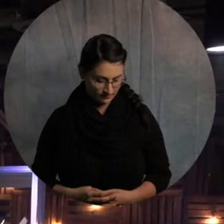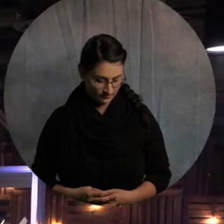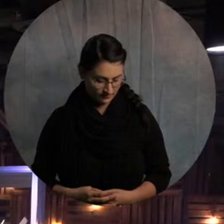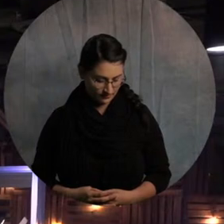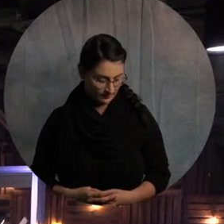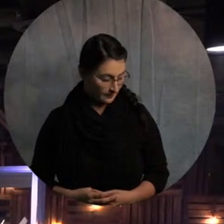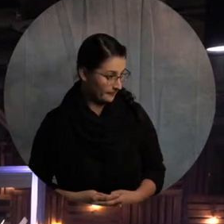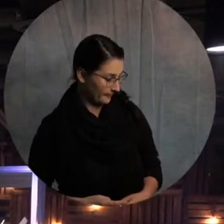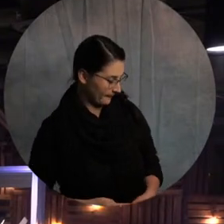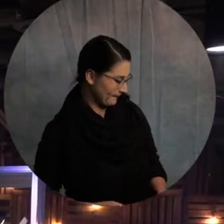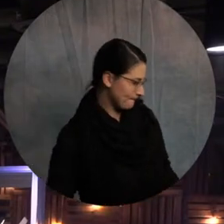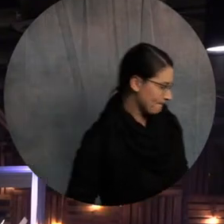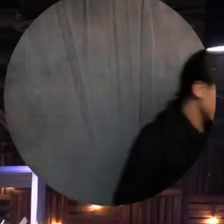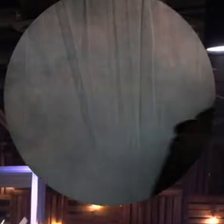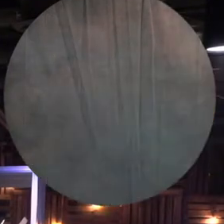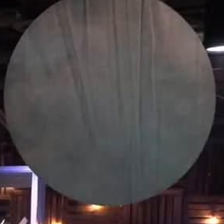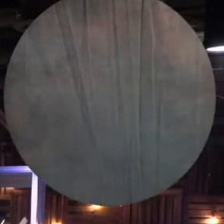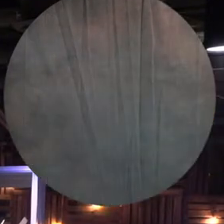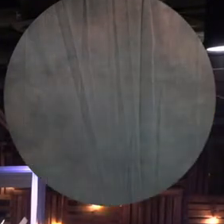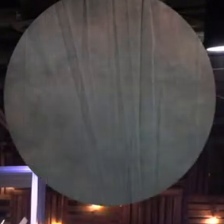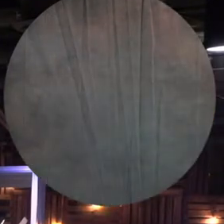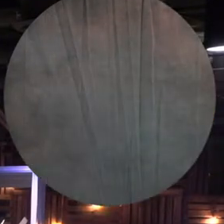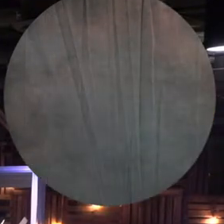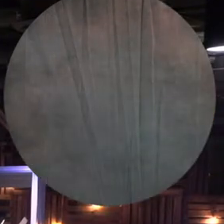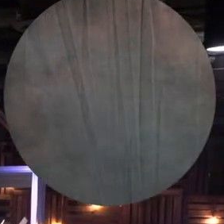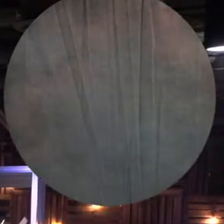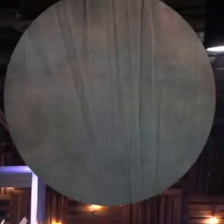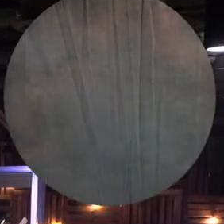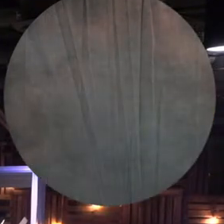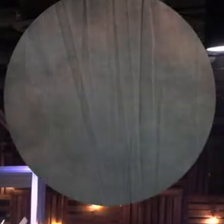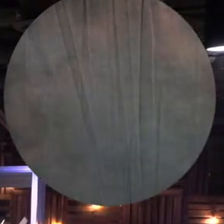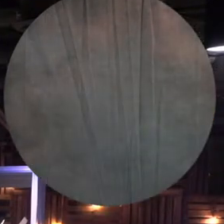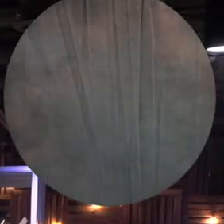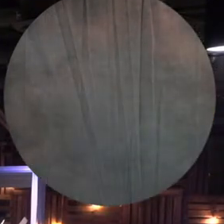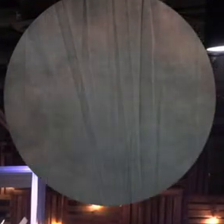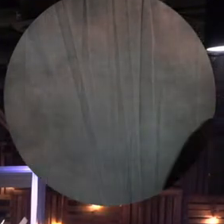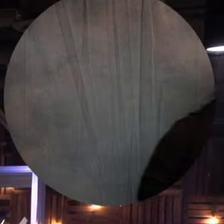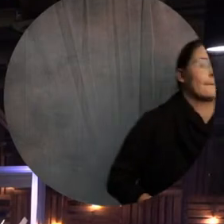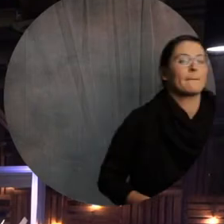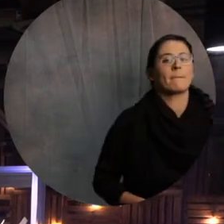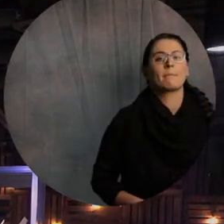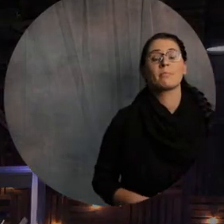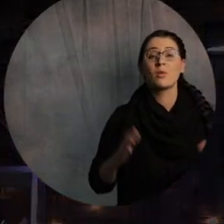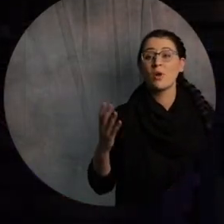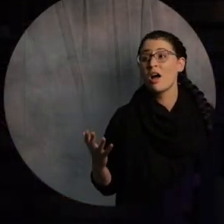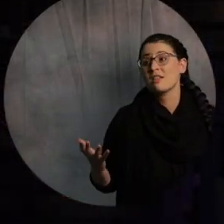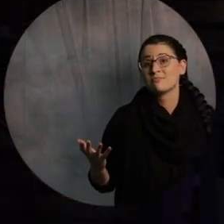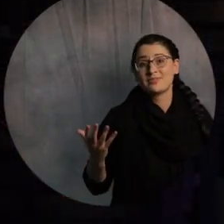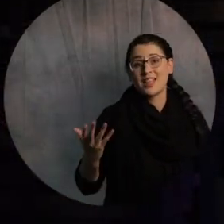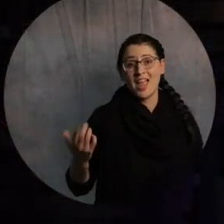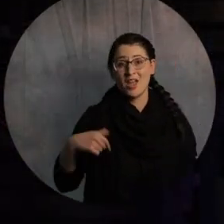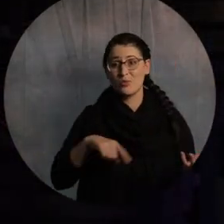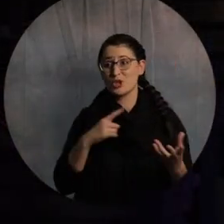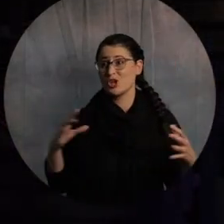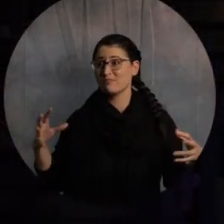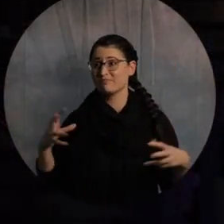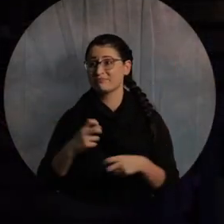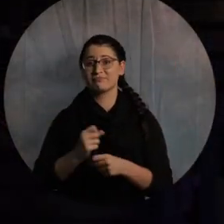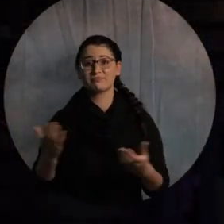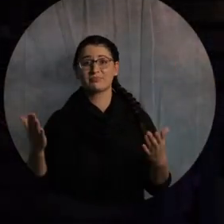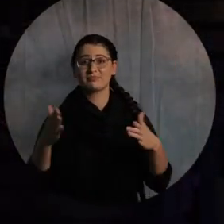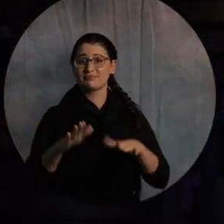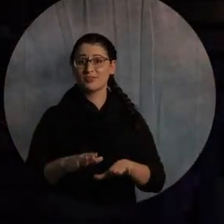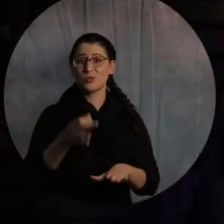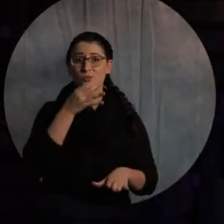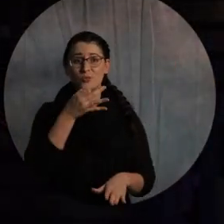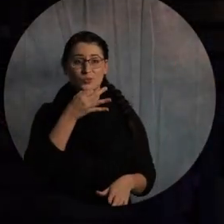Anybody else? Well, hey, we're going to wrap this up. It's 8 o'clock. And was there one more that we needed to hit because otherwise I'm going wrap it up. No, I